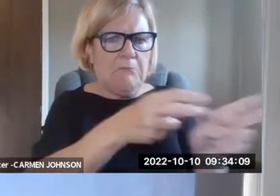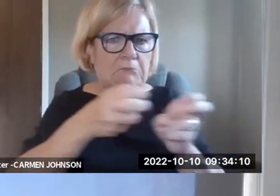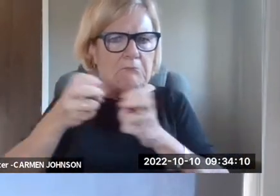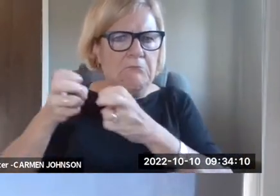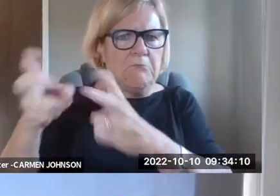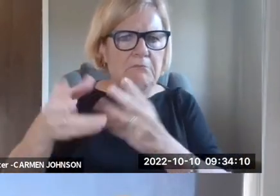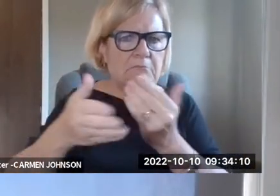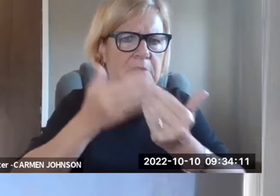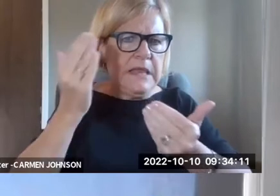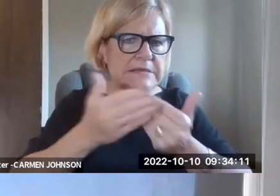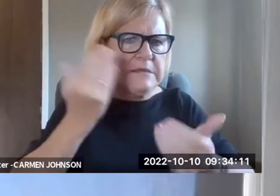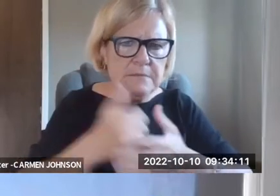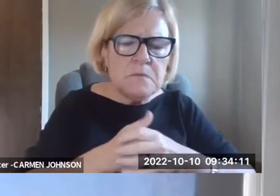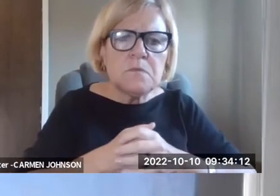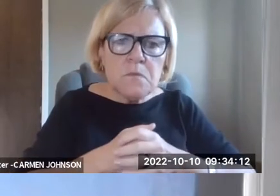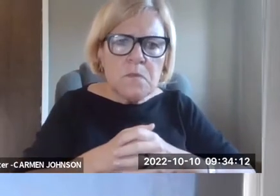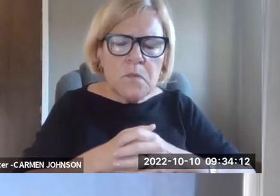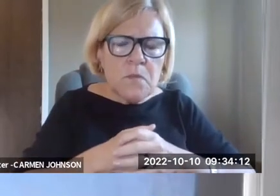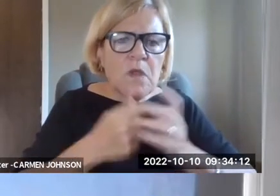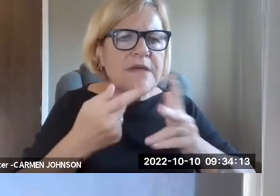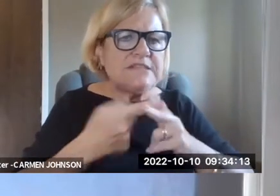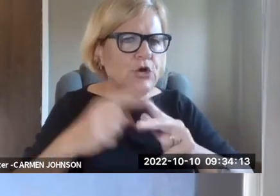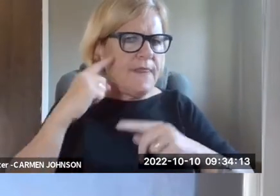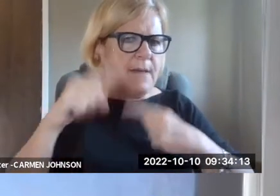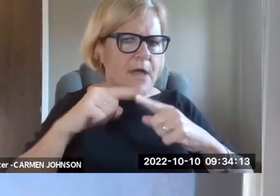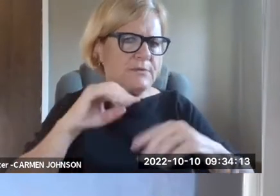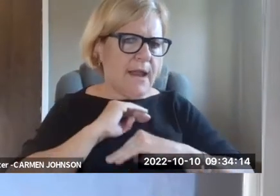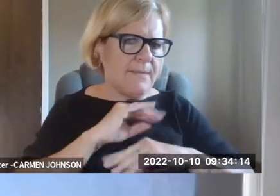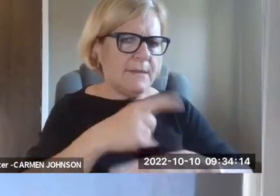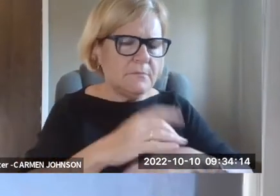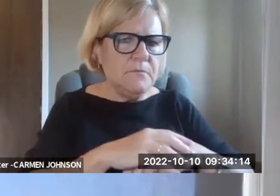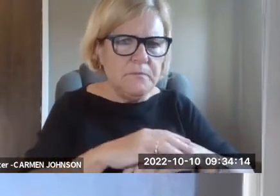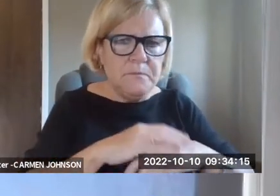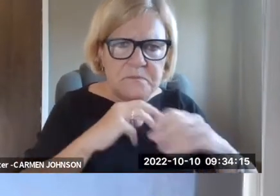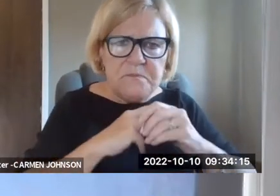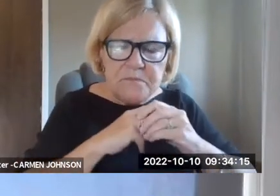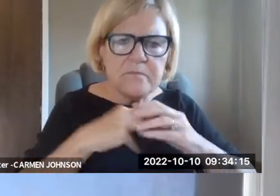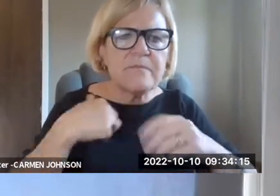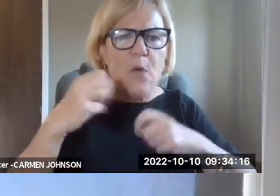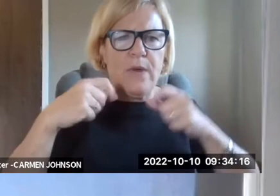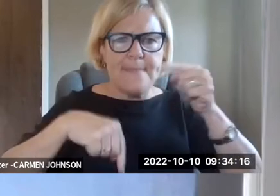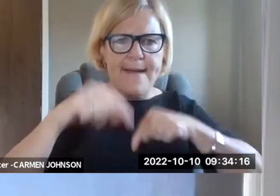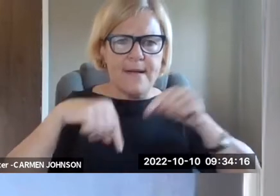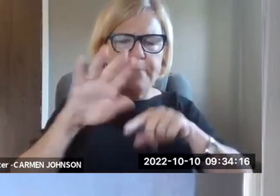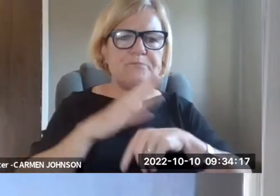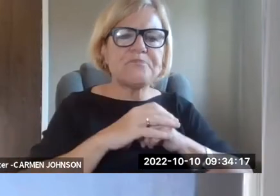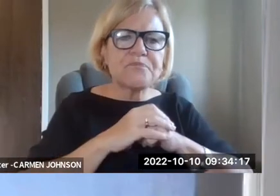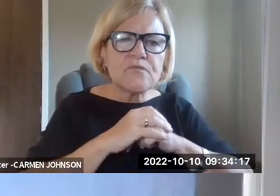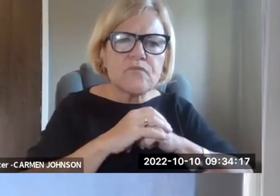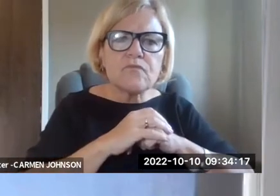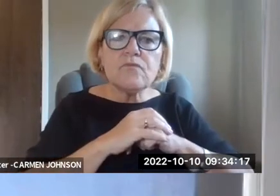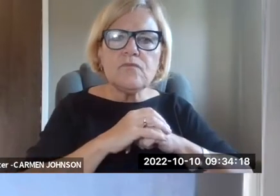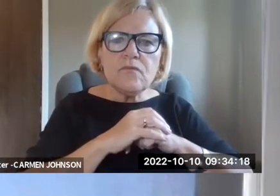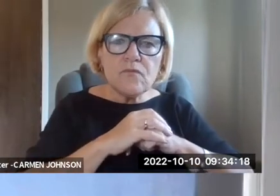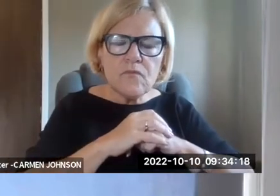the clearinghouse folks made plagiarizing really easy. Lots of, um, blocking and copying and pasting, uh, went on as we started to